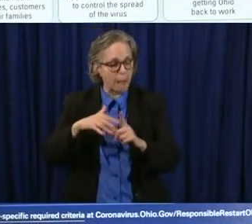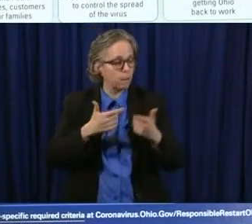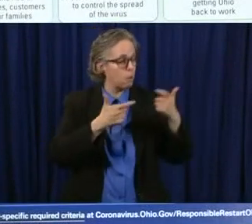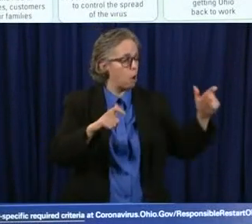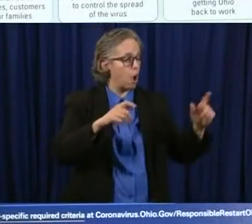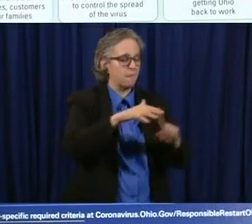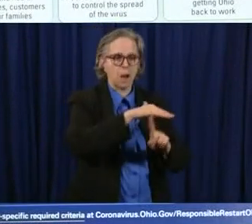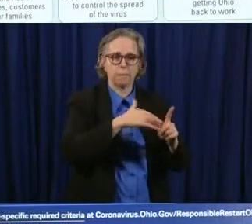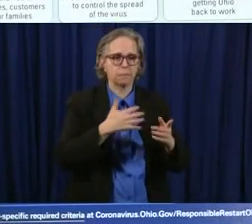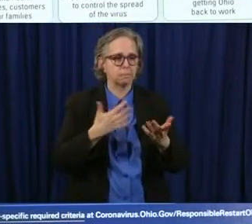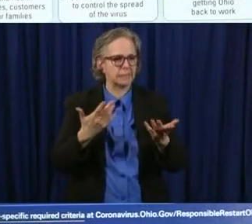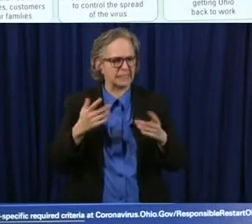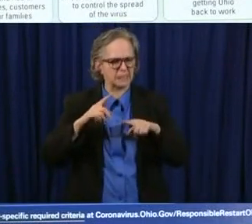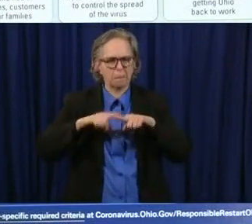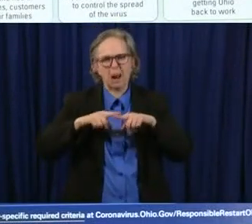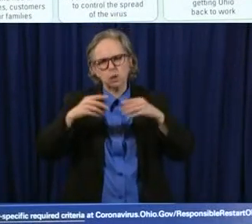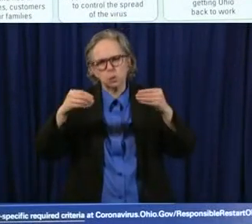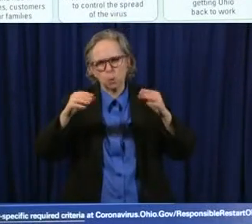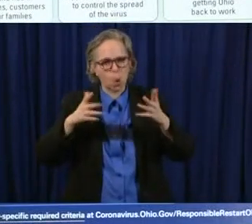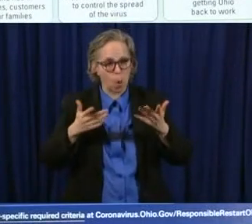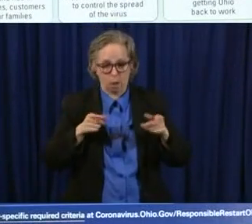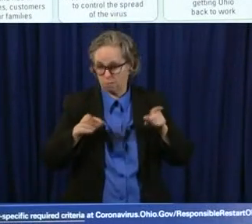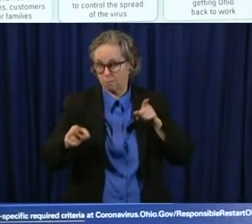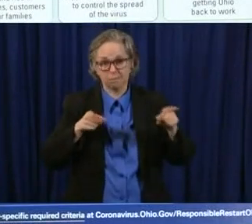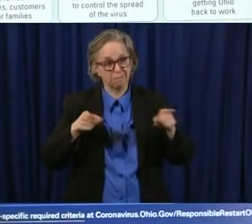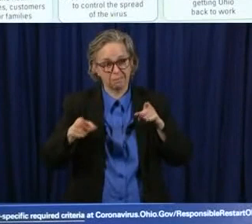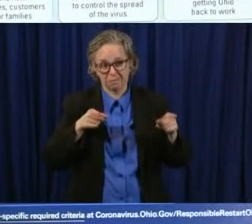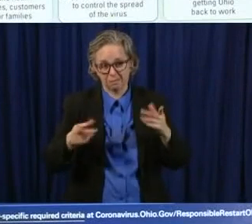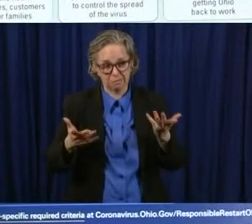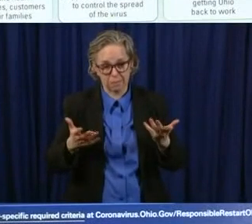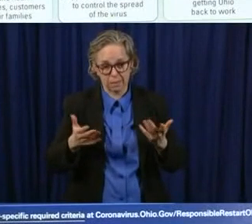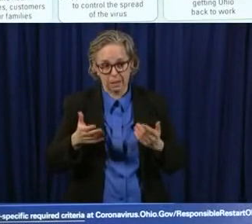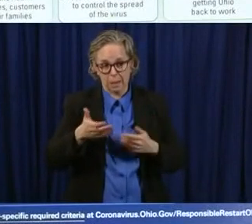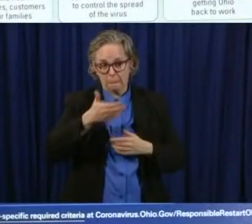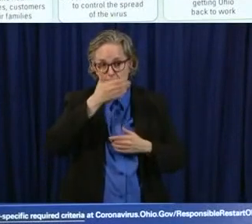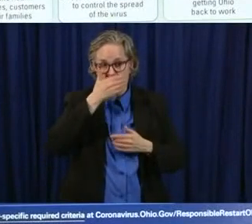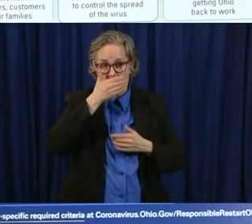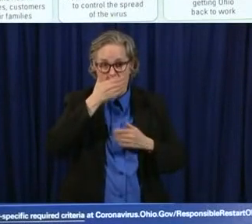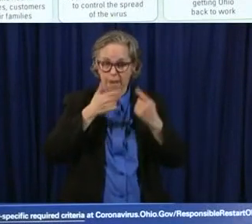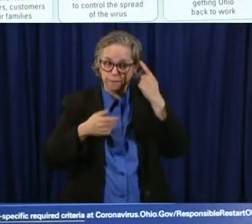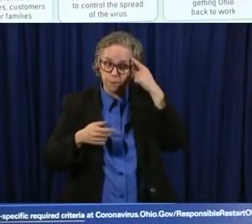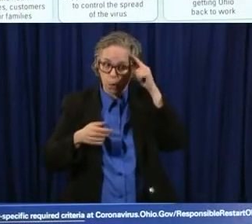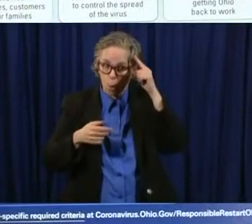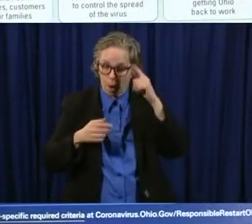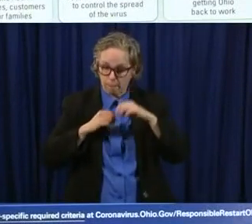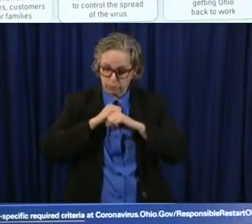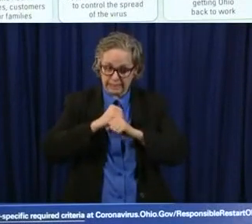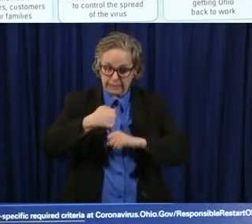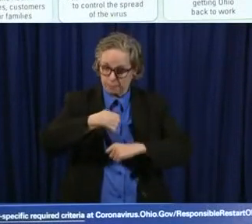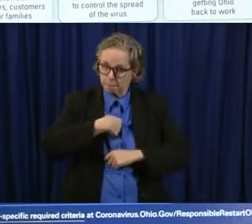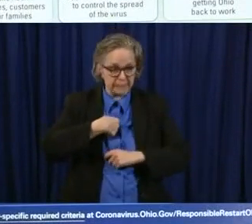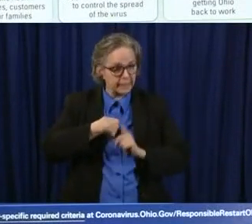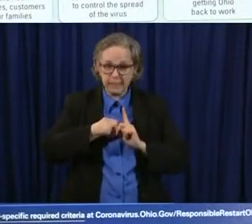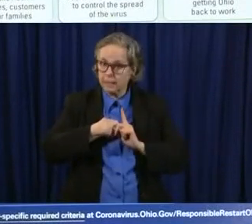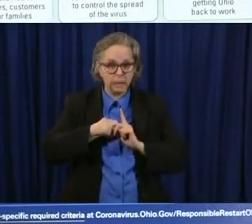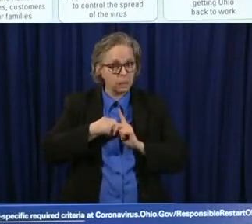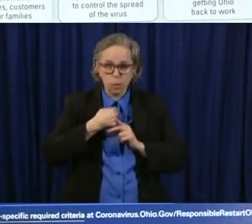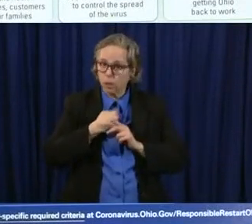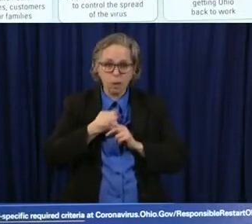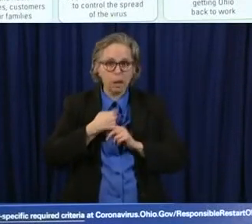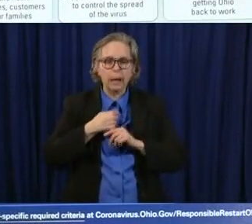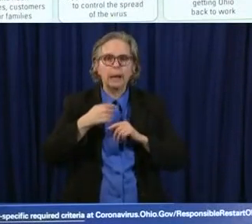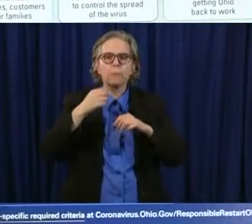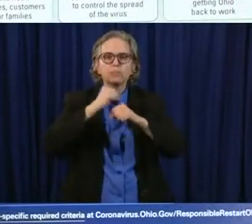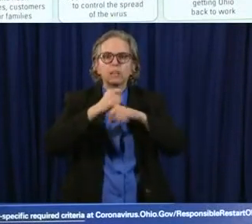it's not just for the protection of the person who's wearing it in fact it's more for the protection of other people and if you